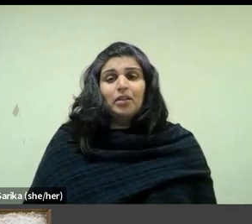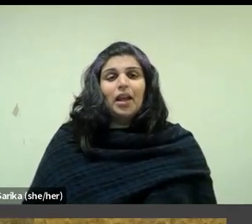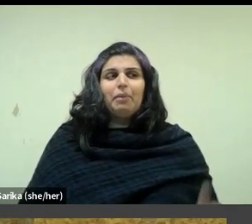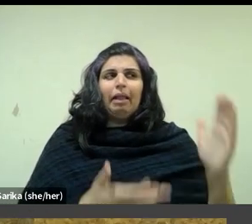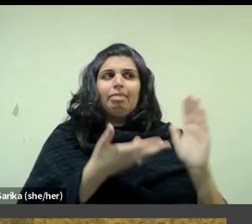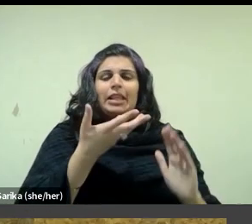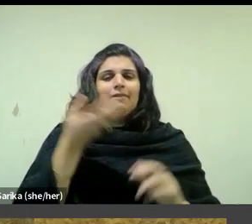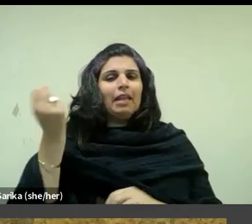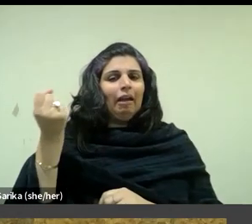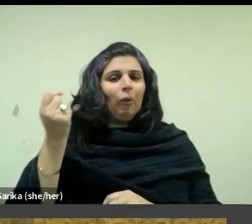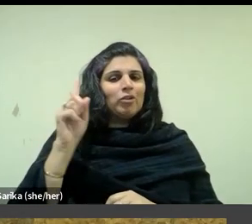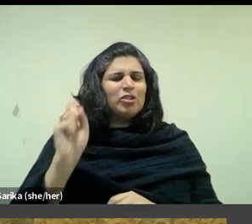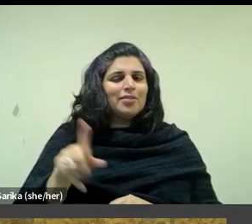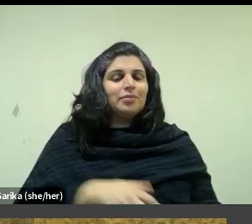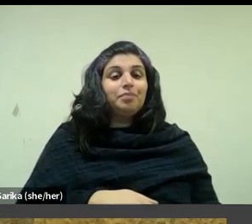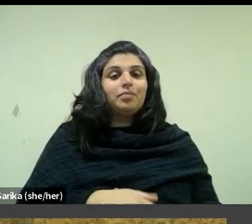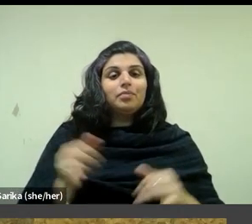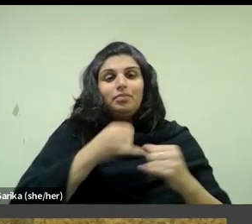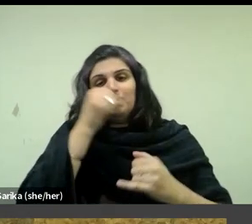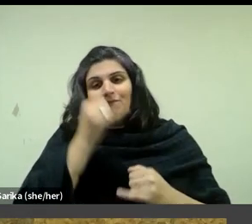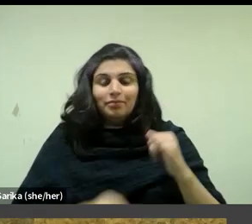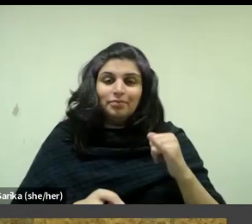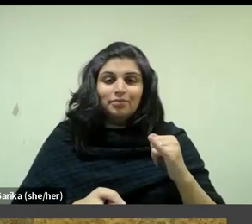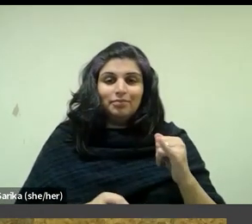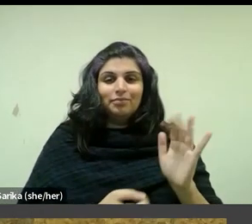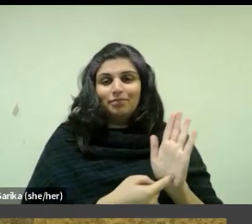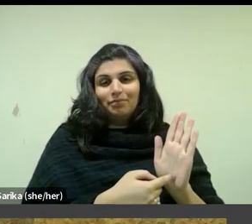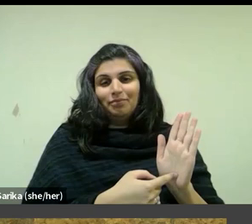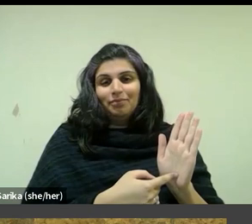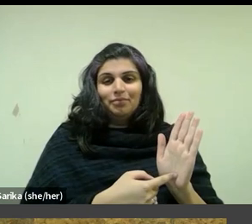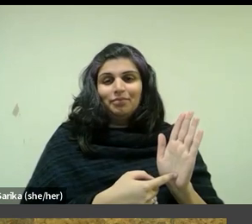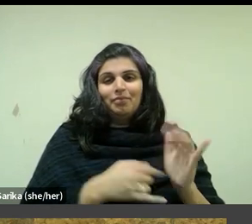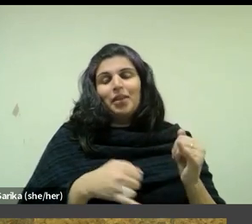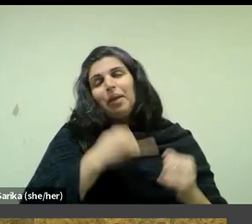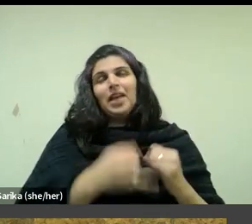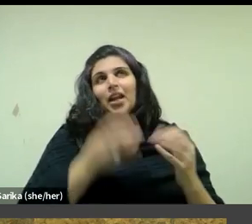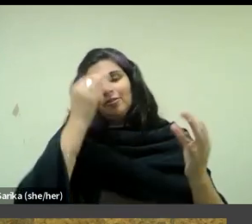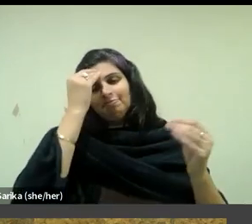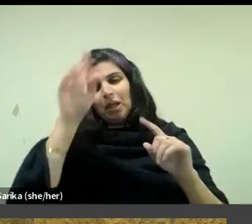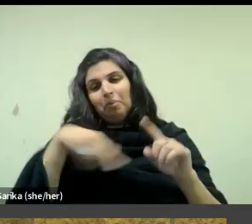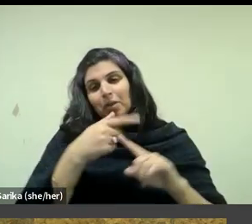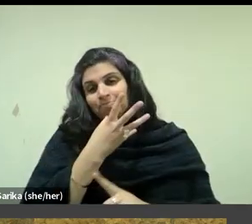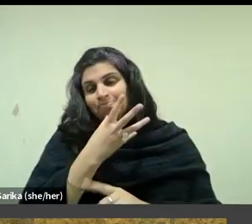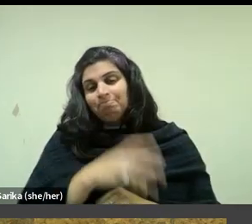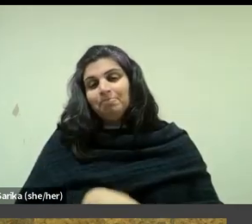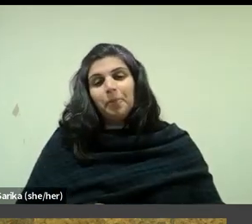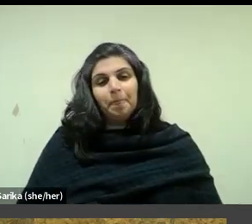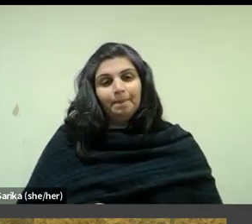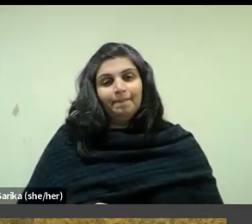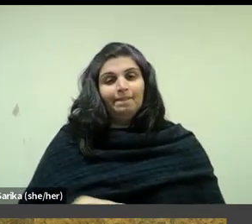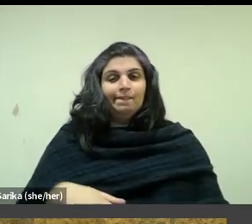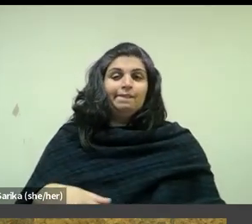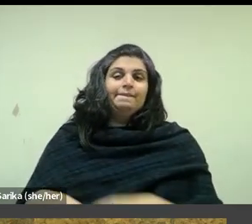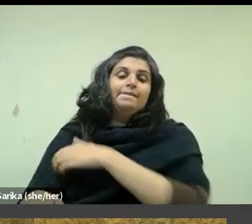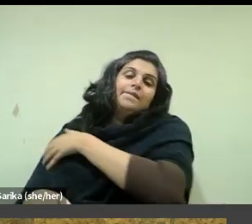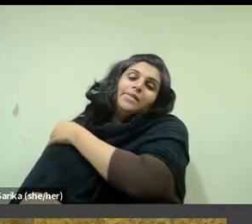Okay, moving on to my final consideration of Madame Voyard, well almost final, that is as